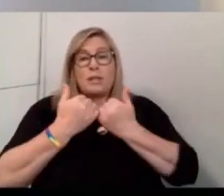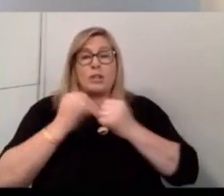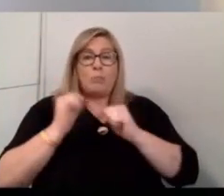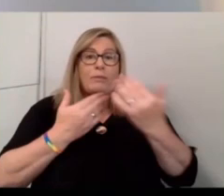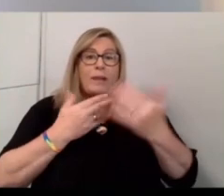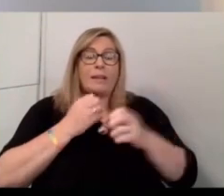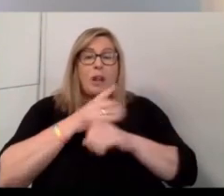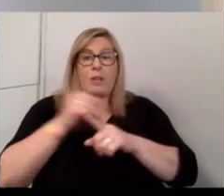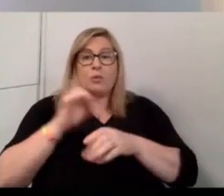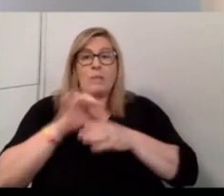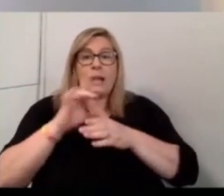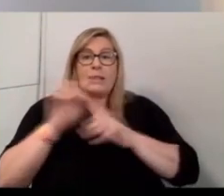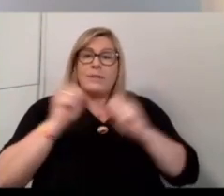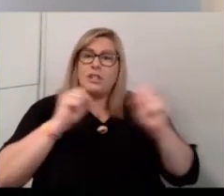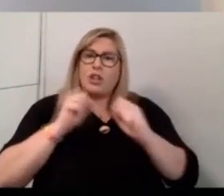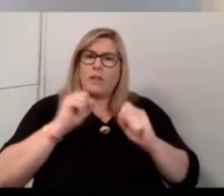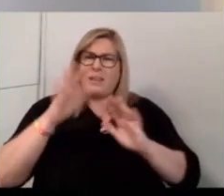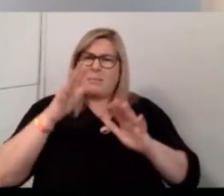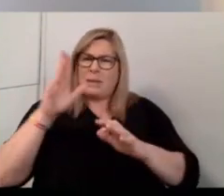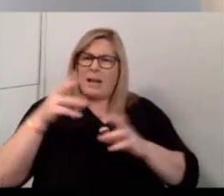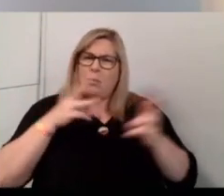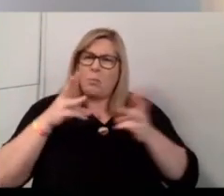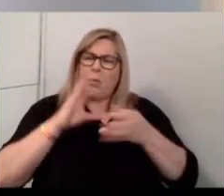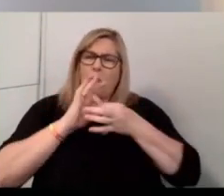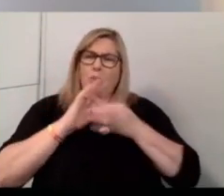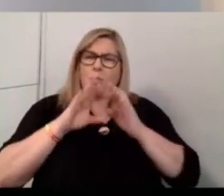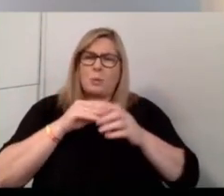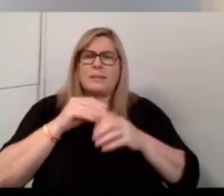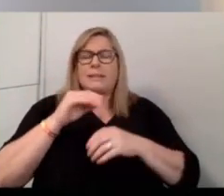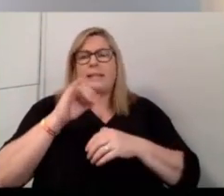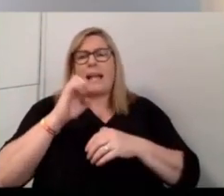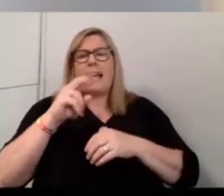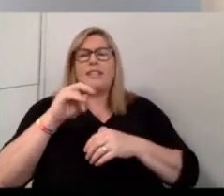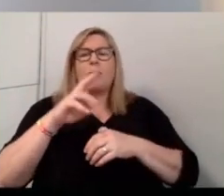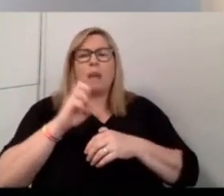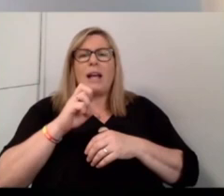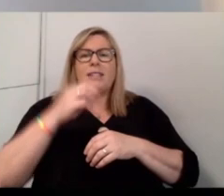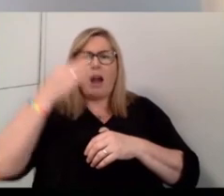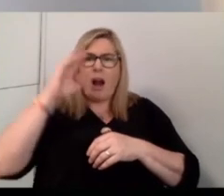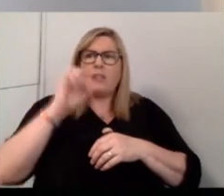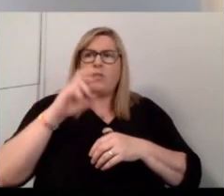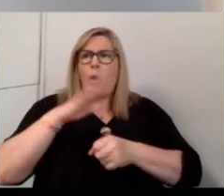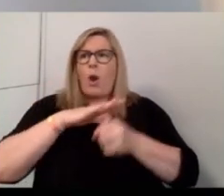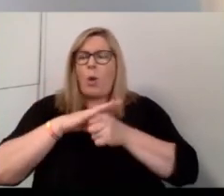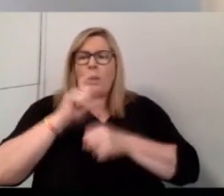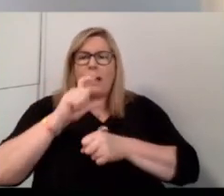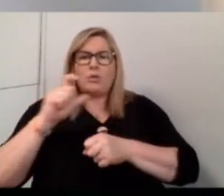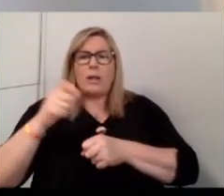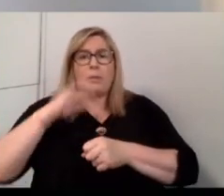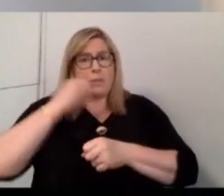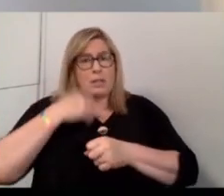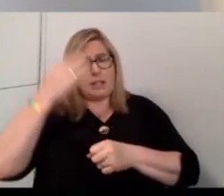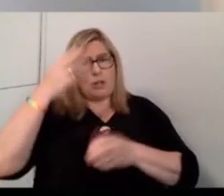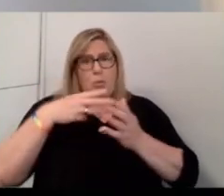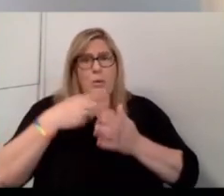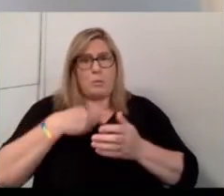these services that they could maybe like work closer with like Enterprise Ireland or the local county councils and things like that because I know when we started up, the first place